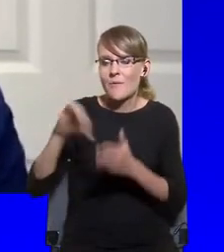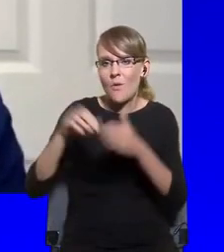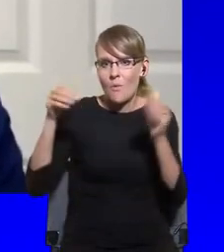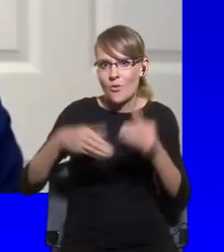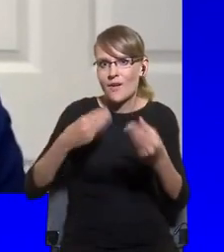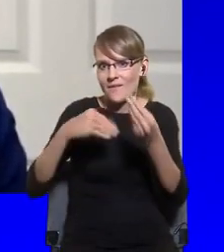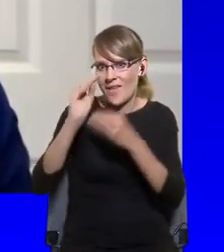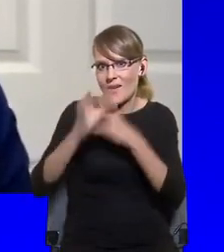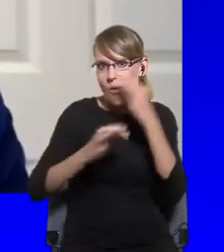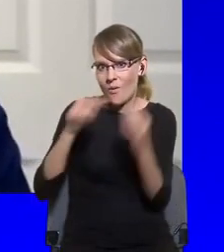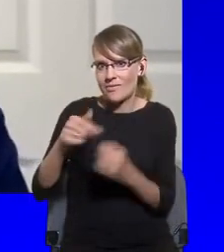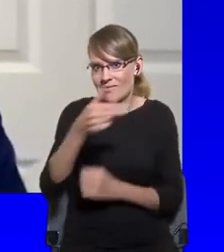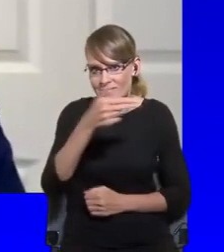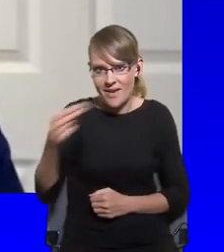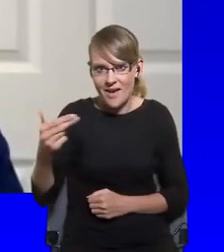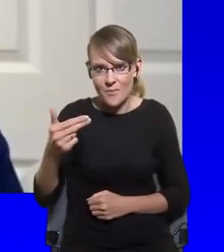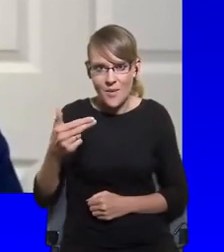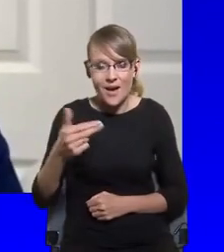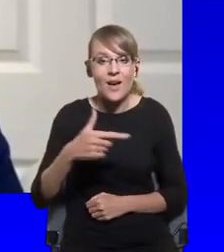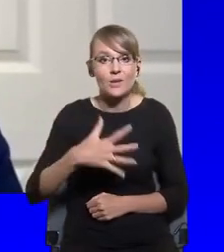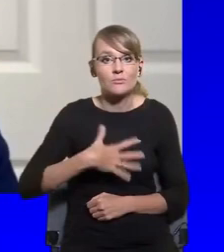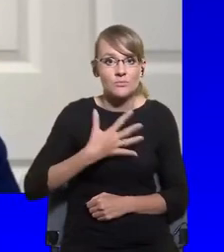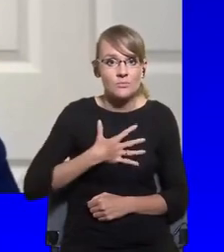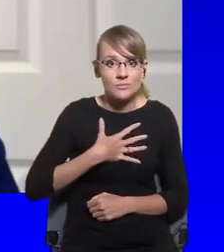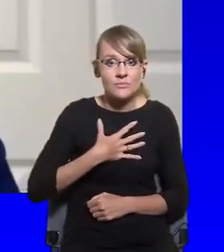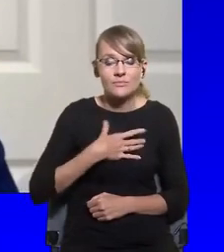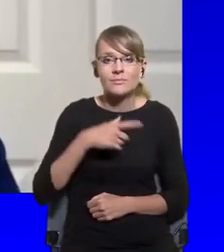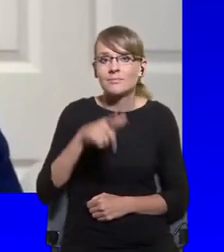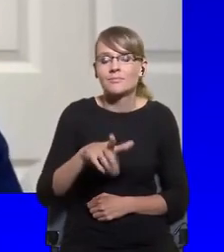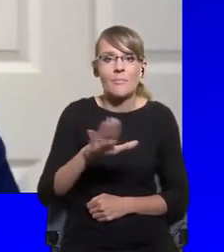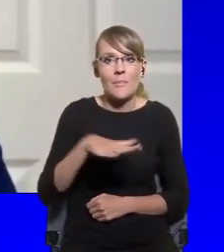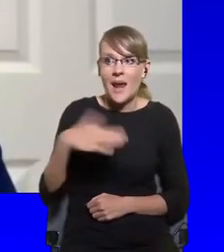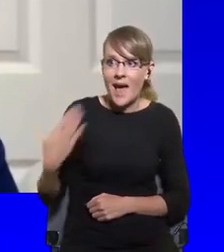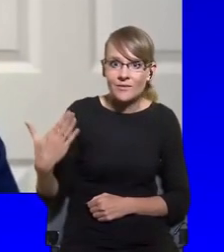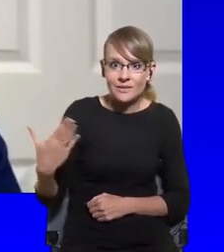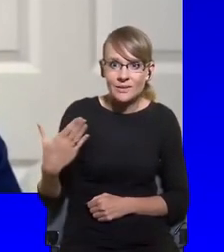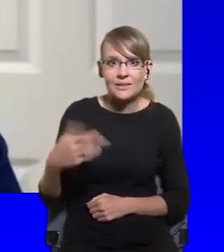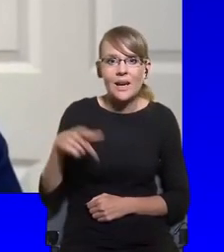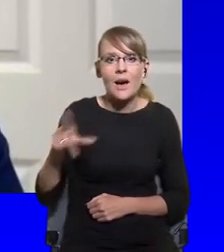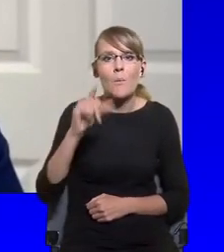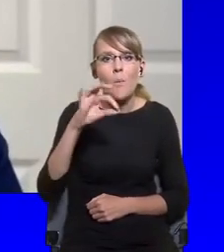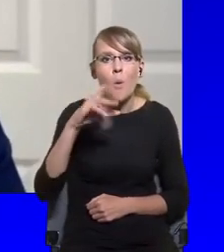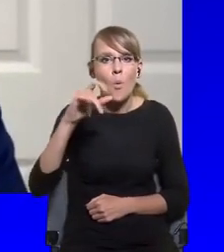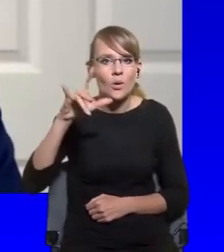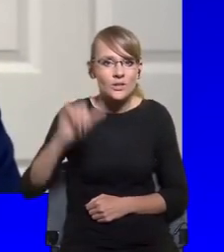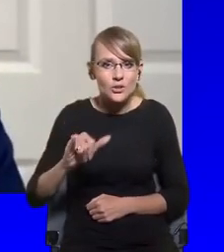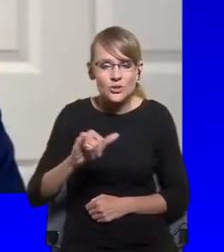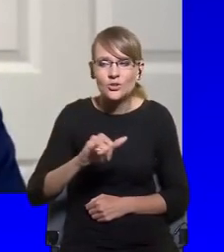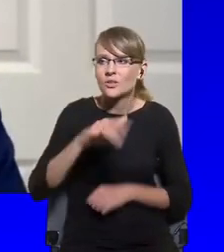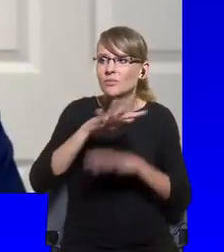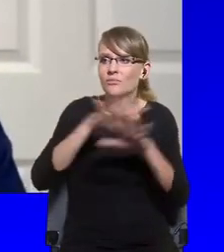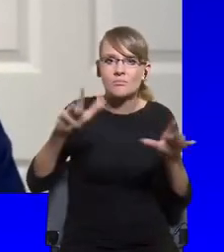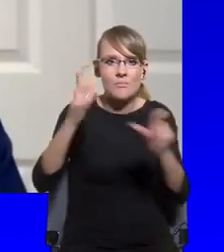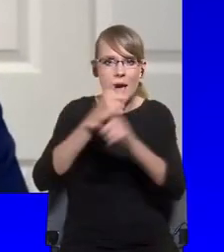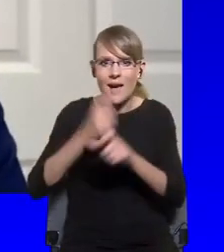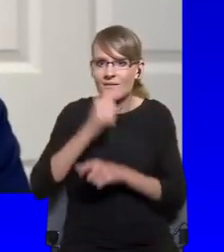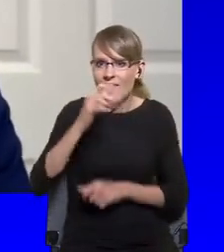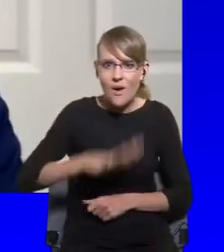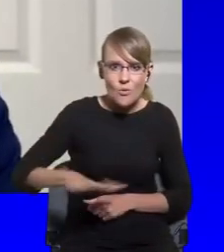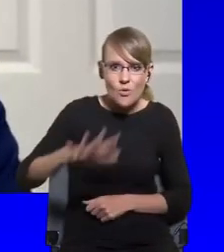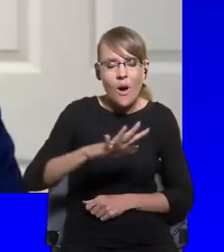that Europe's far right populist in many countries like Italy, Germany